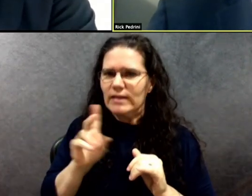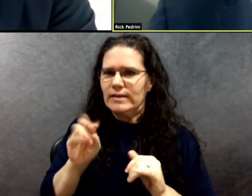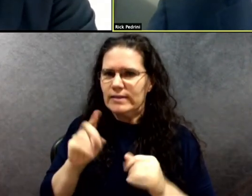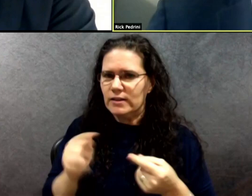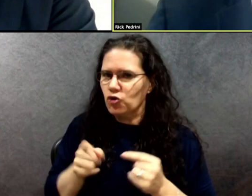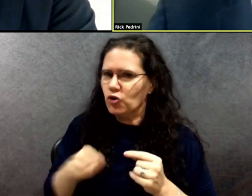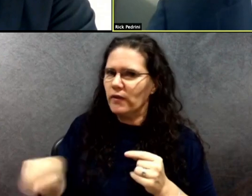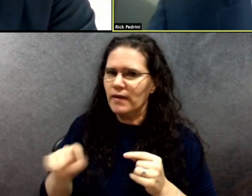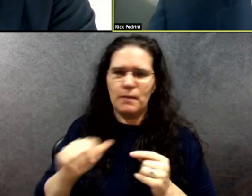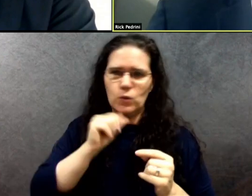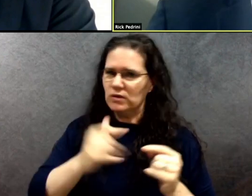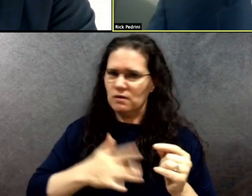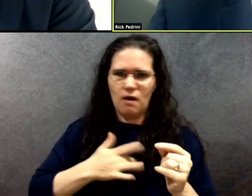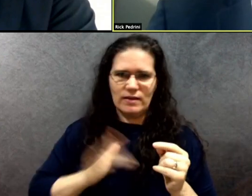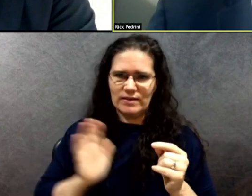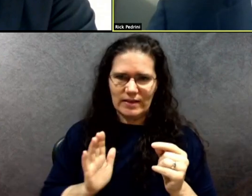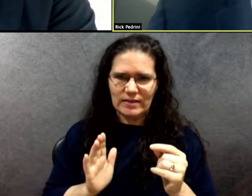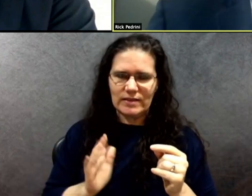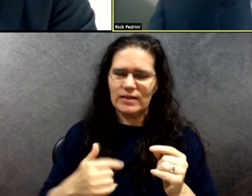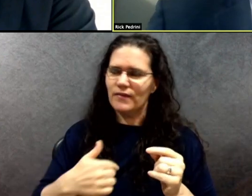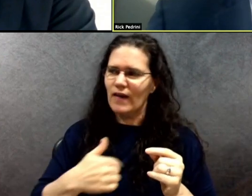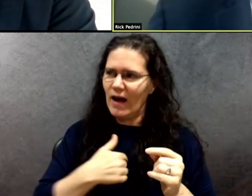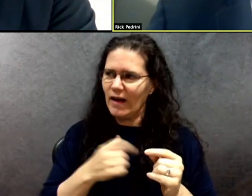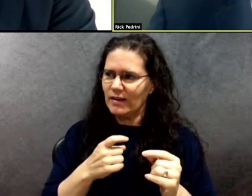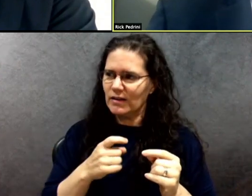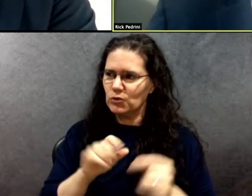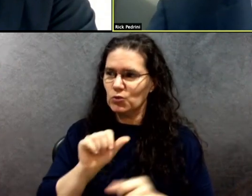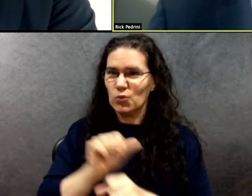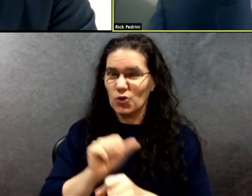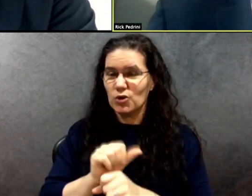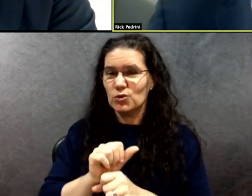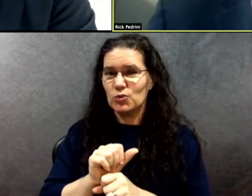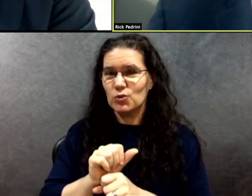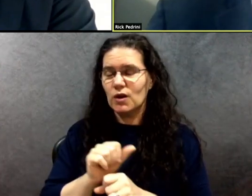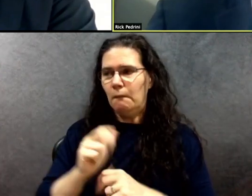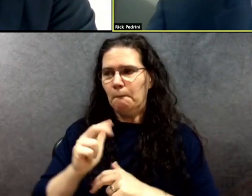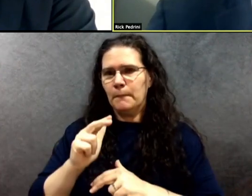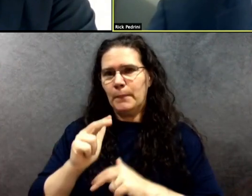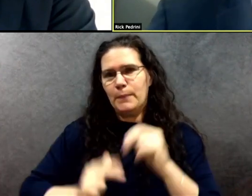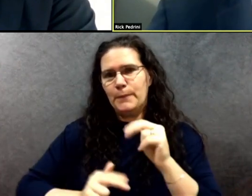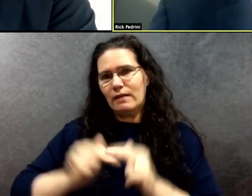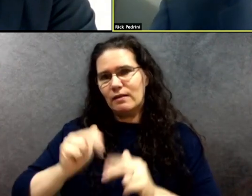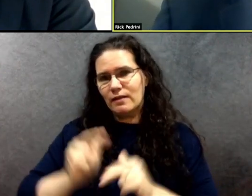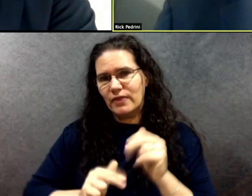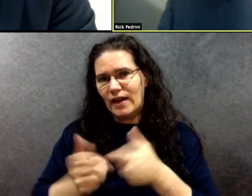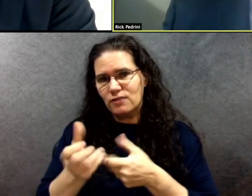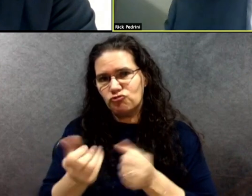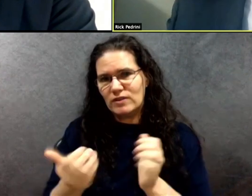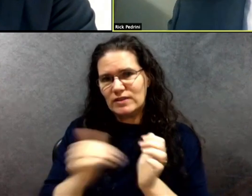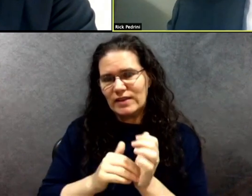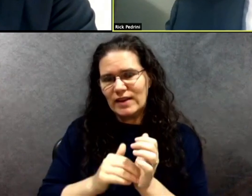work to, to rebuild that trust and, and to mend that harm.